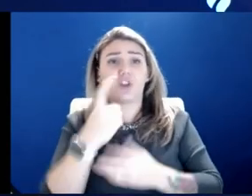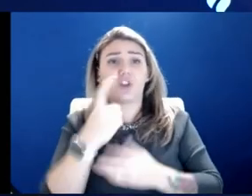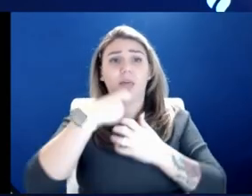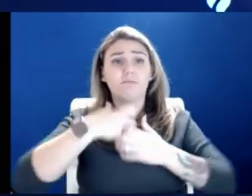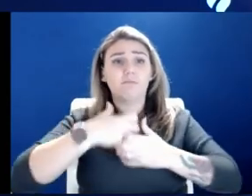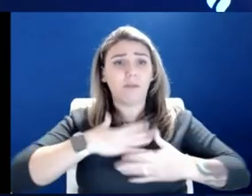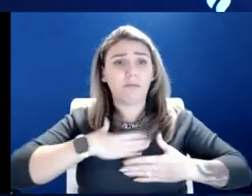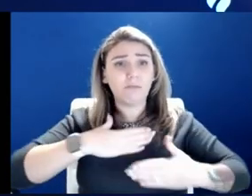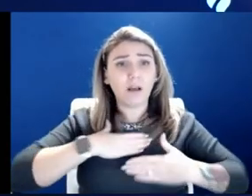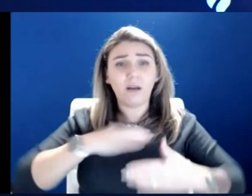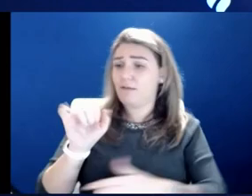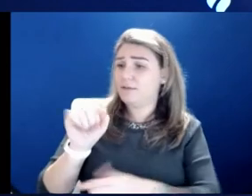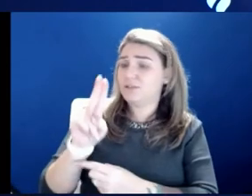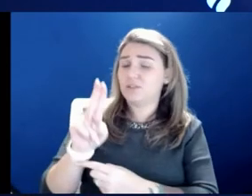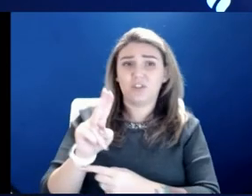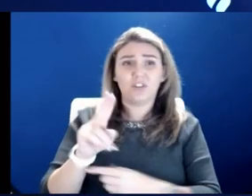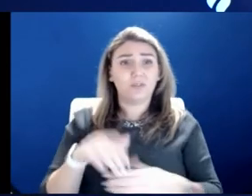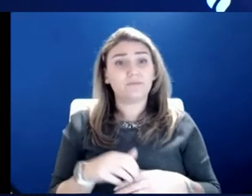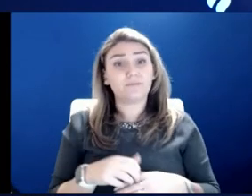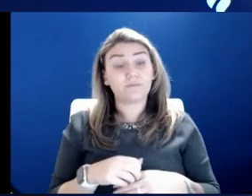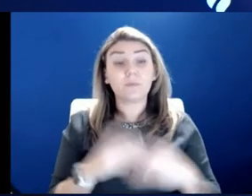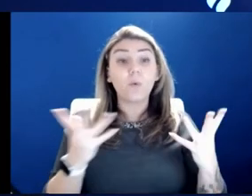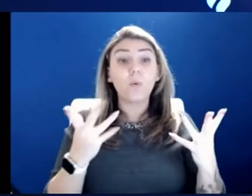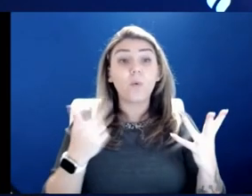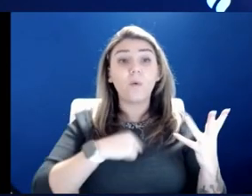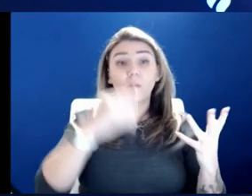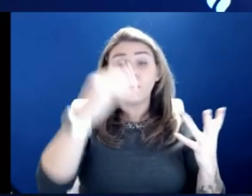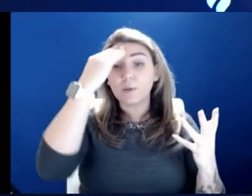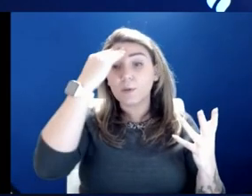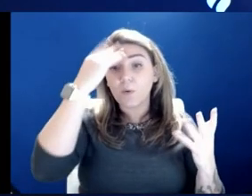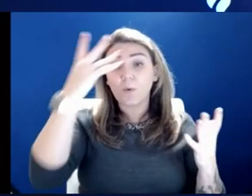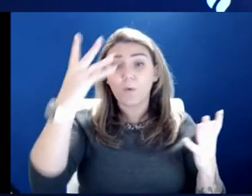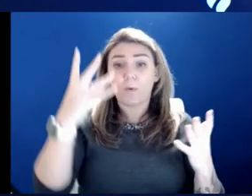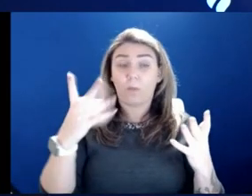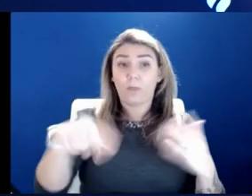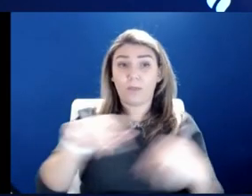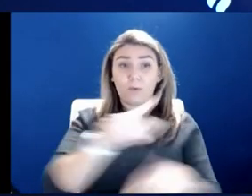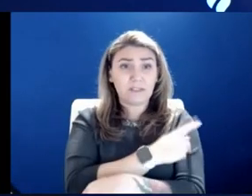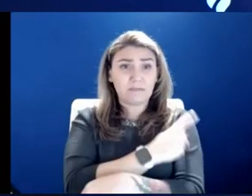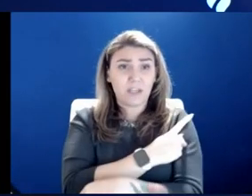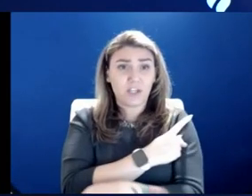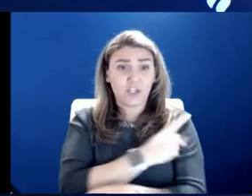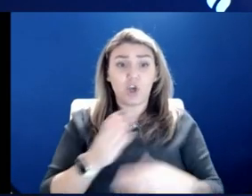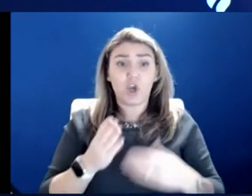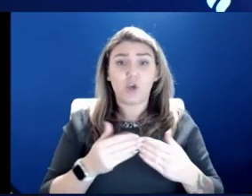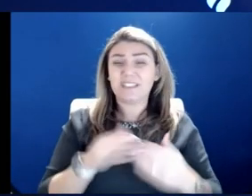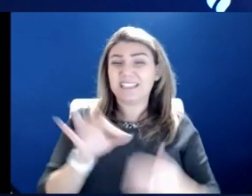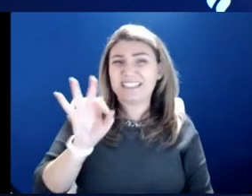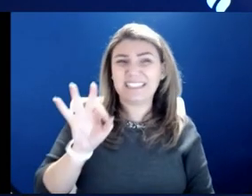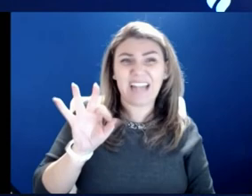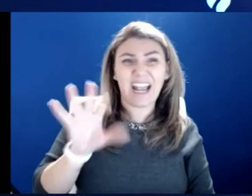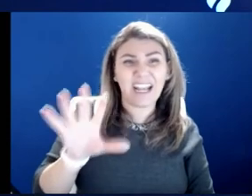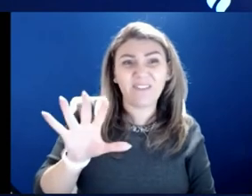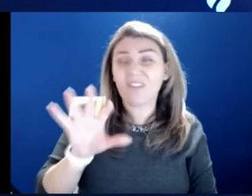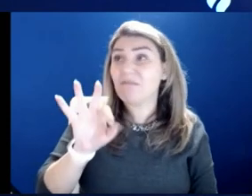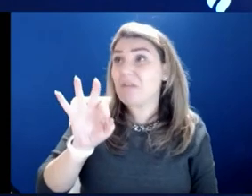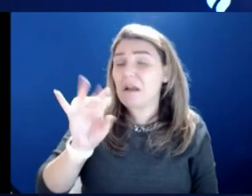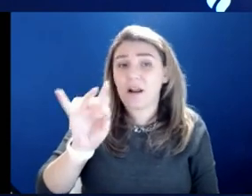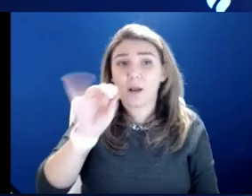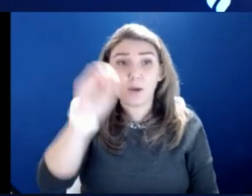think what we know is that our patients who are in that position are almost 95, 98% of them are